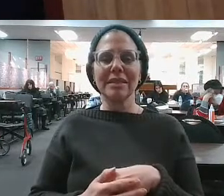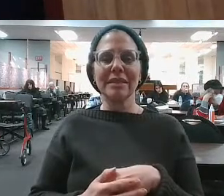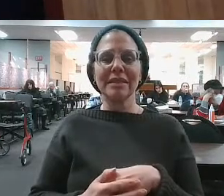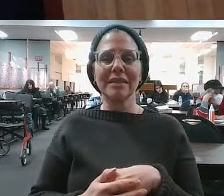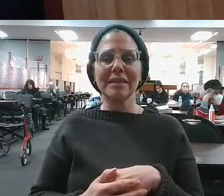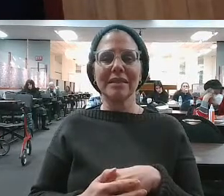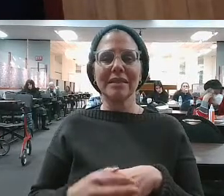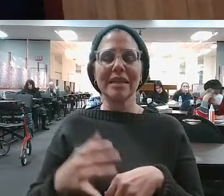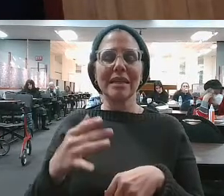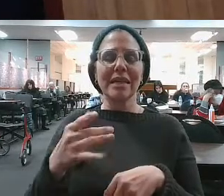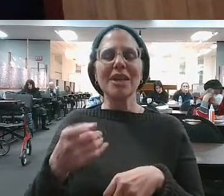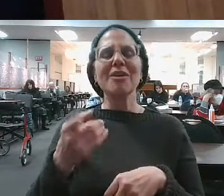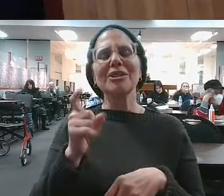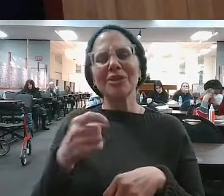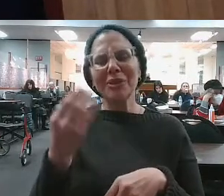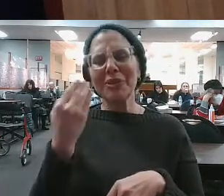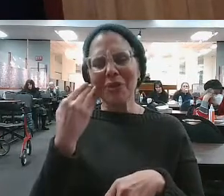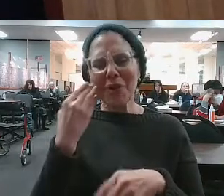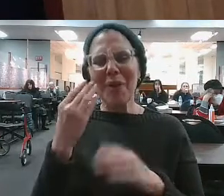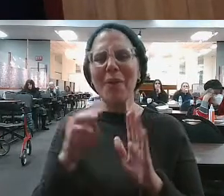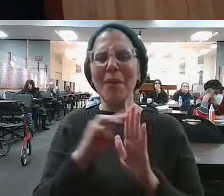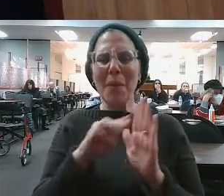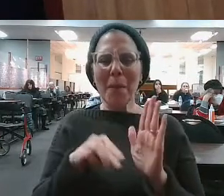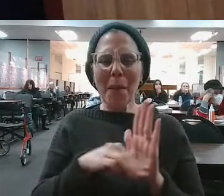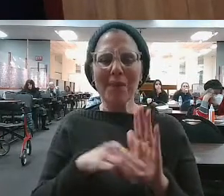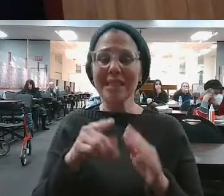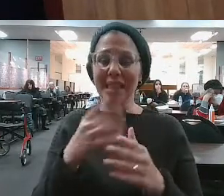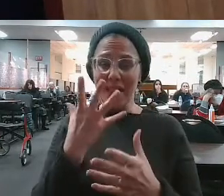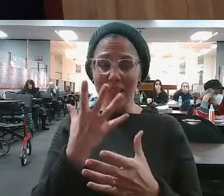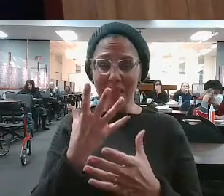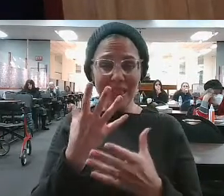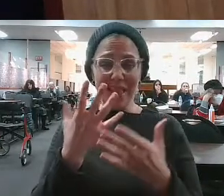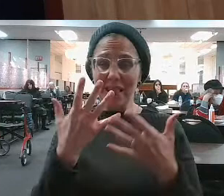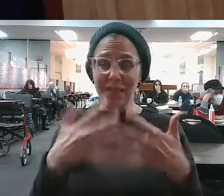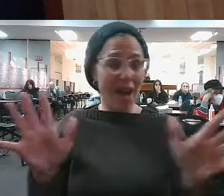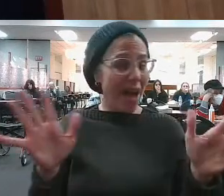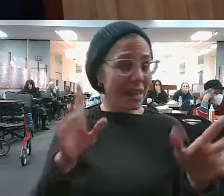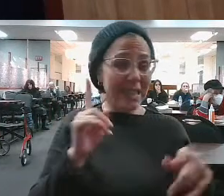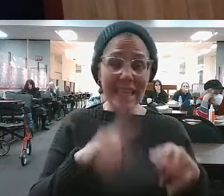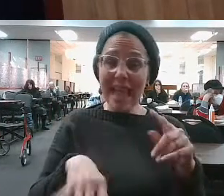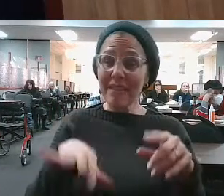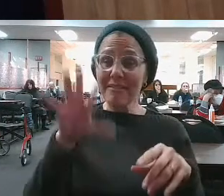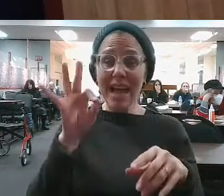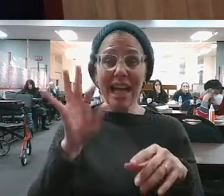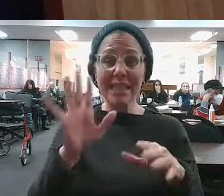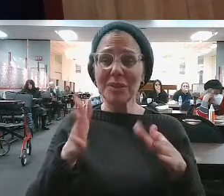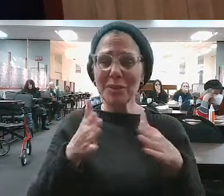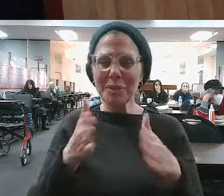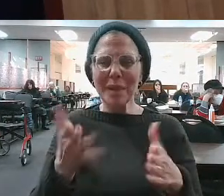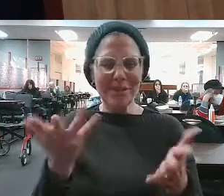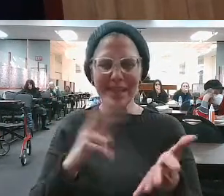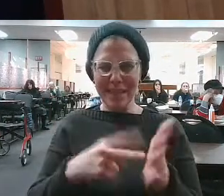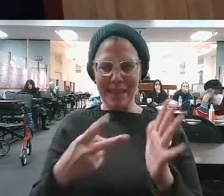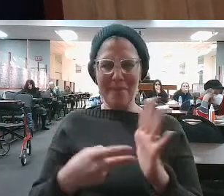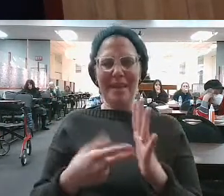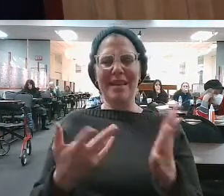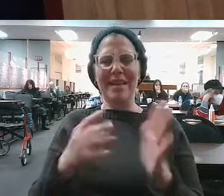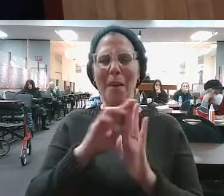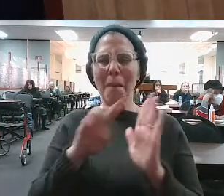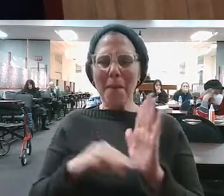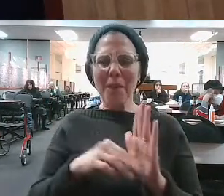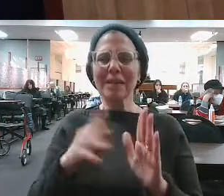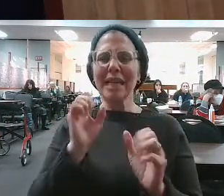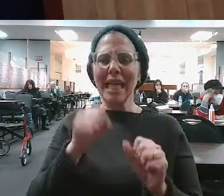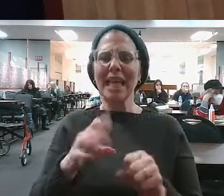who is like never lost in life, it was Moshe. I would have thought it was Moshe Rabbeinu. Right? He always speaks to Hashem. He has such clear